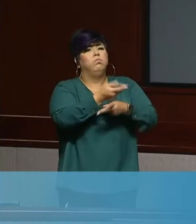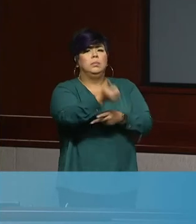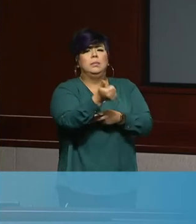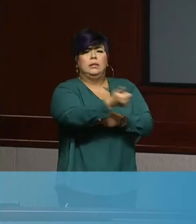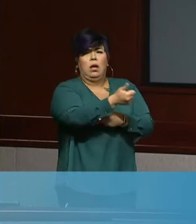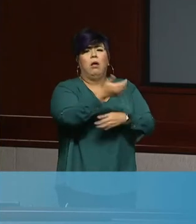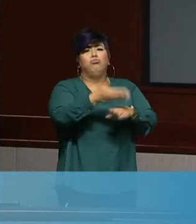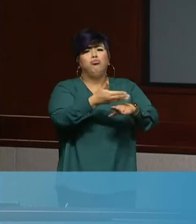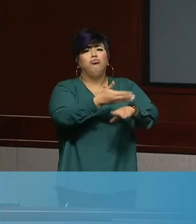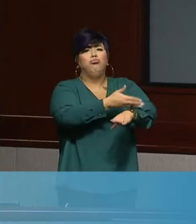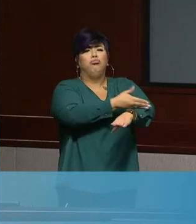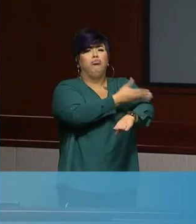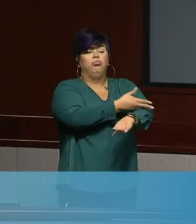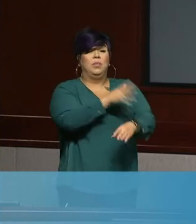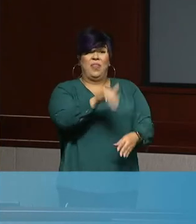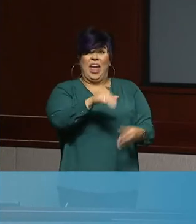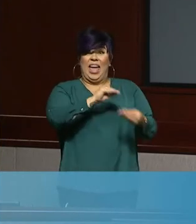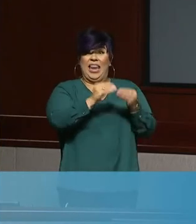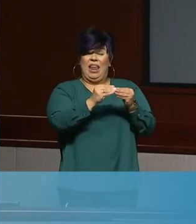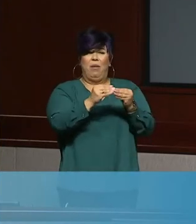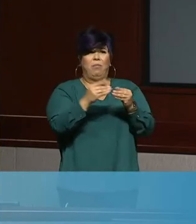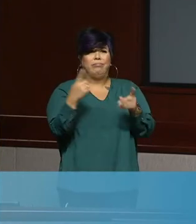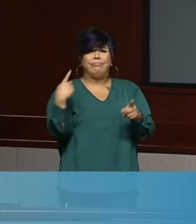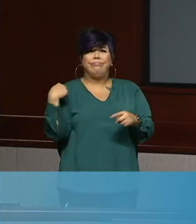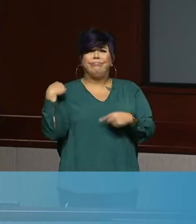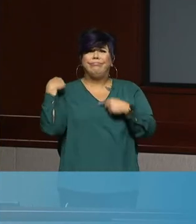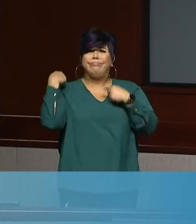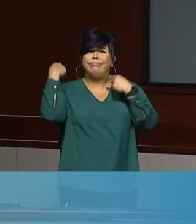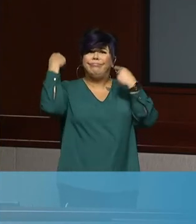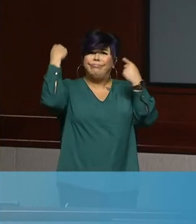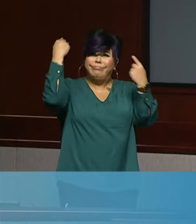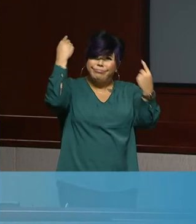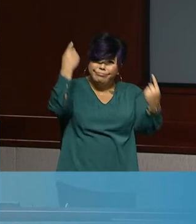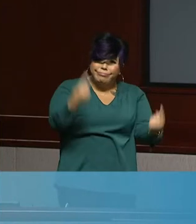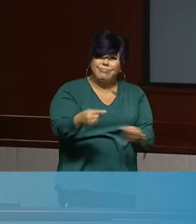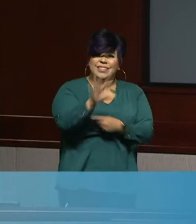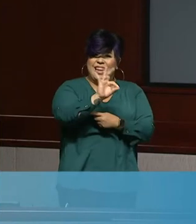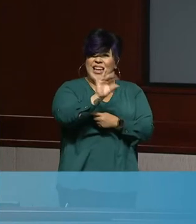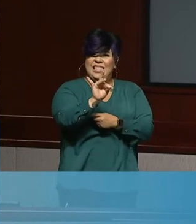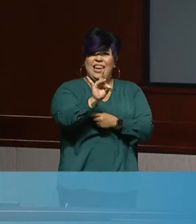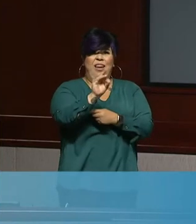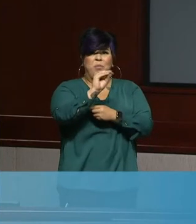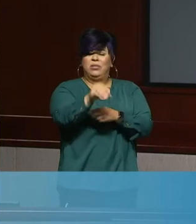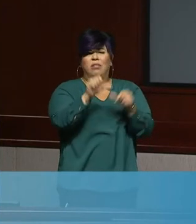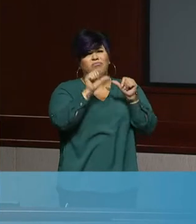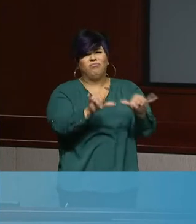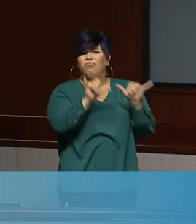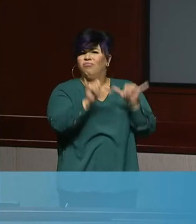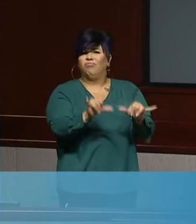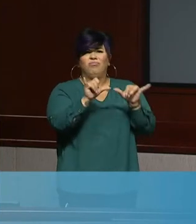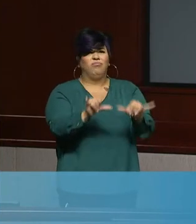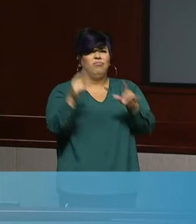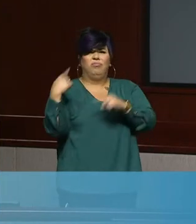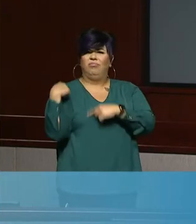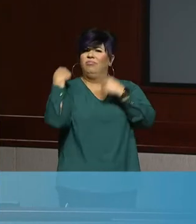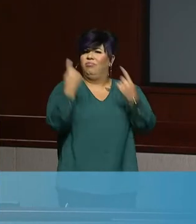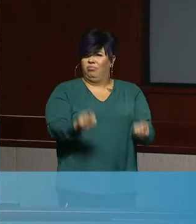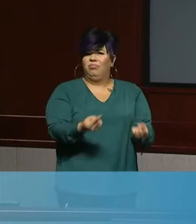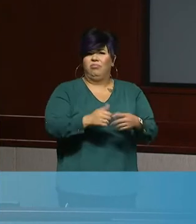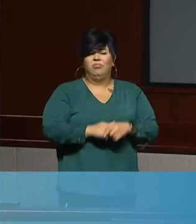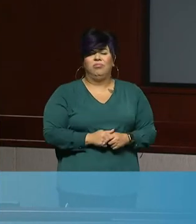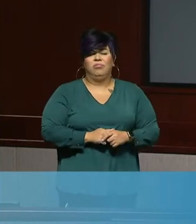statistic has been the same since we began tracking this virus's transmission here in Kern County.